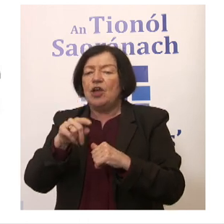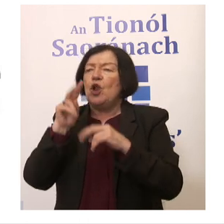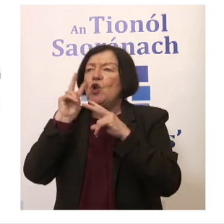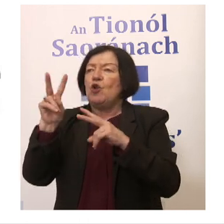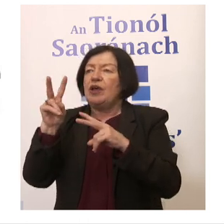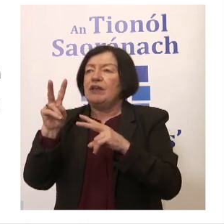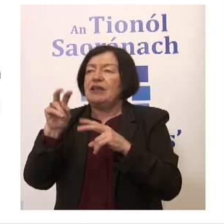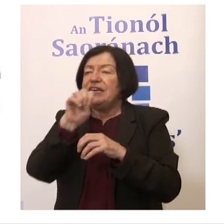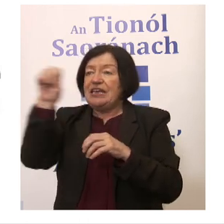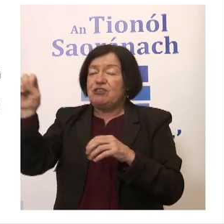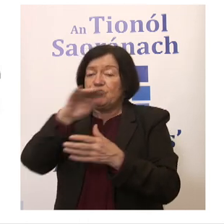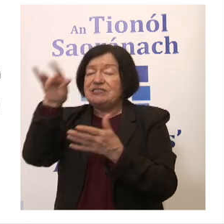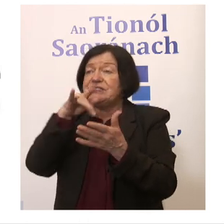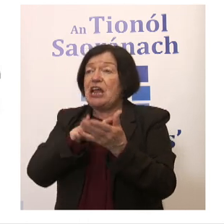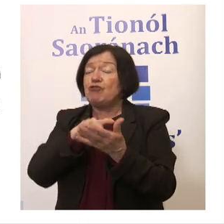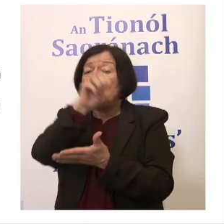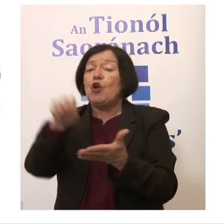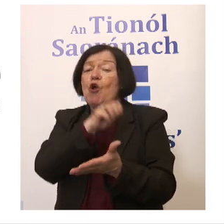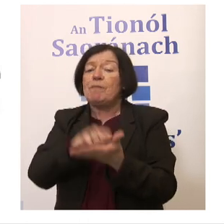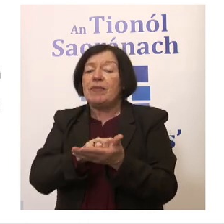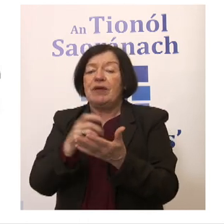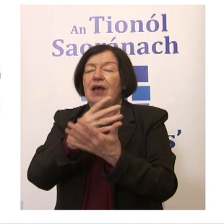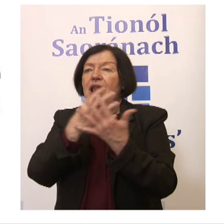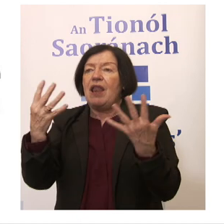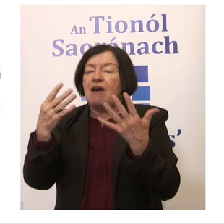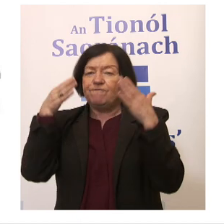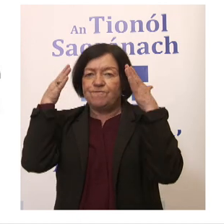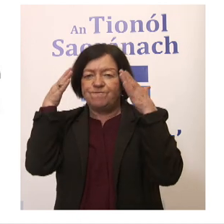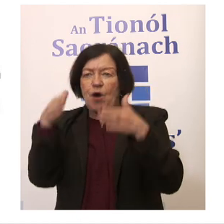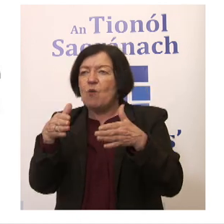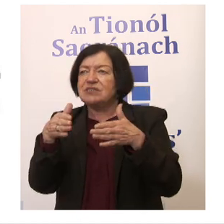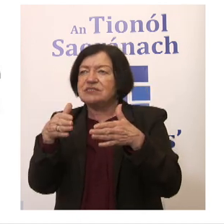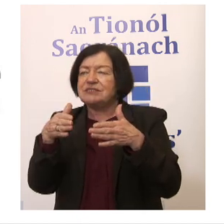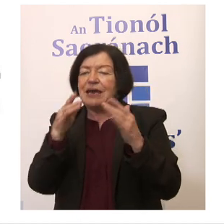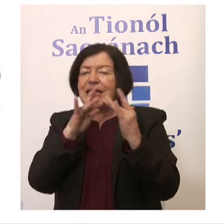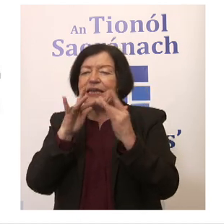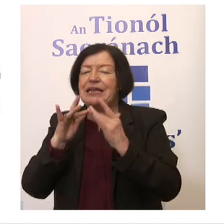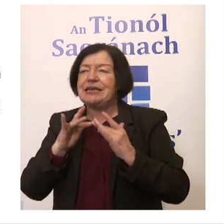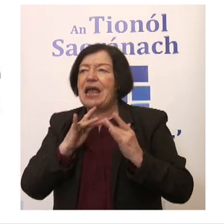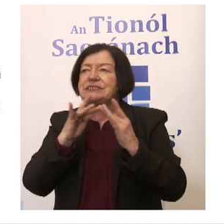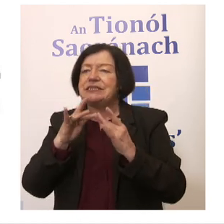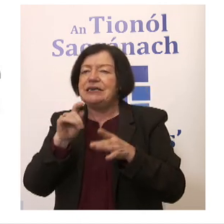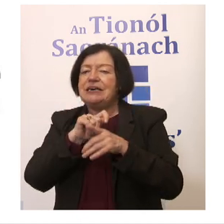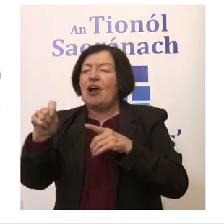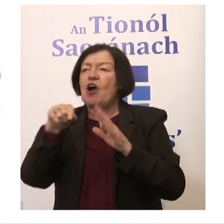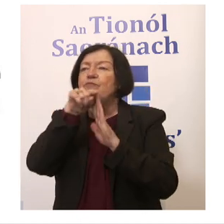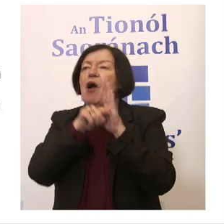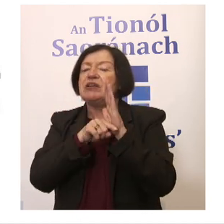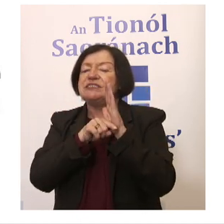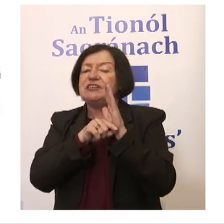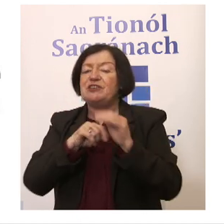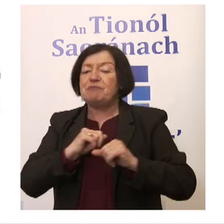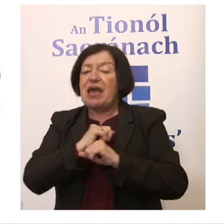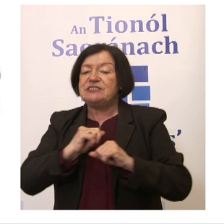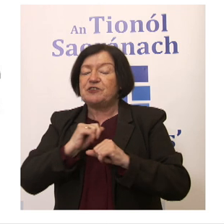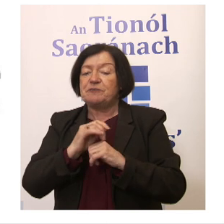Eastern and Central Europe, there's a lot of very focused and very connected type of policy spaces where you